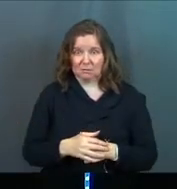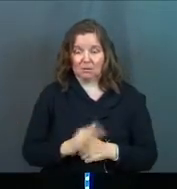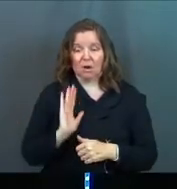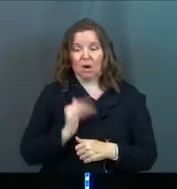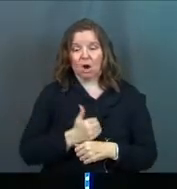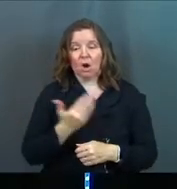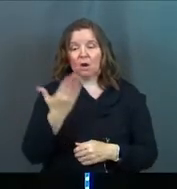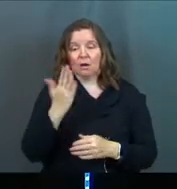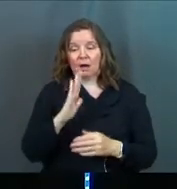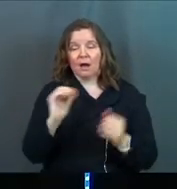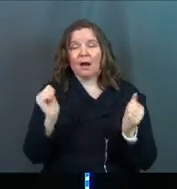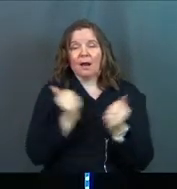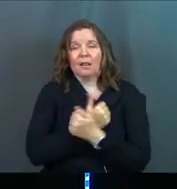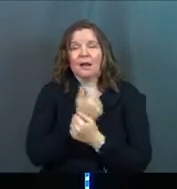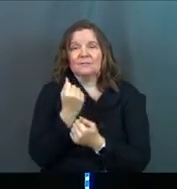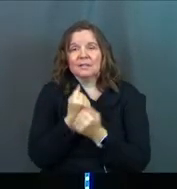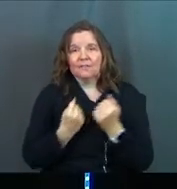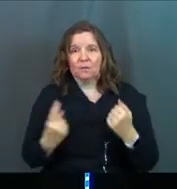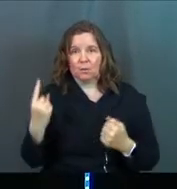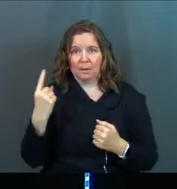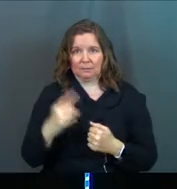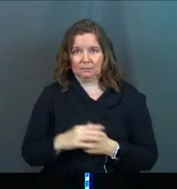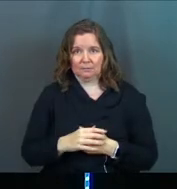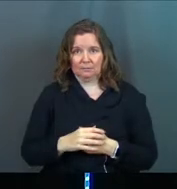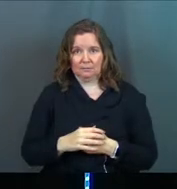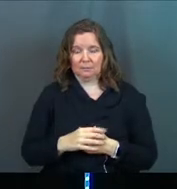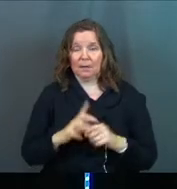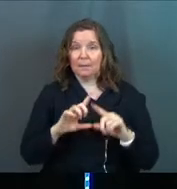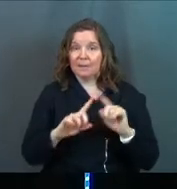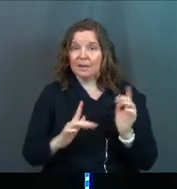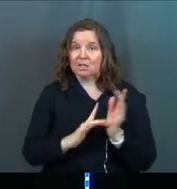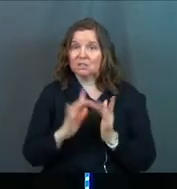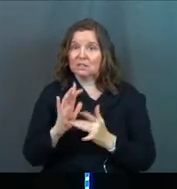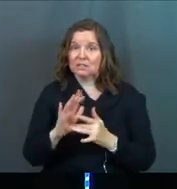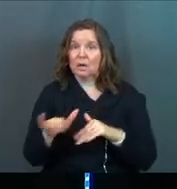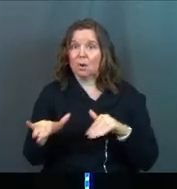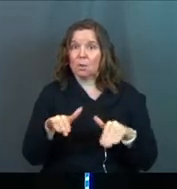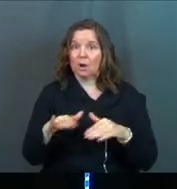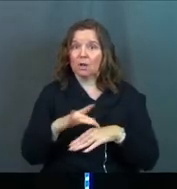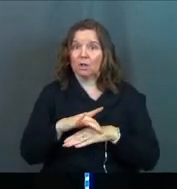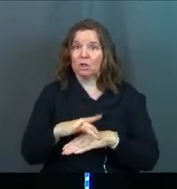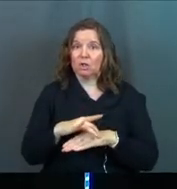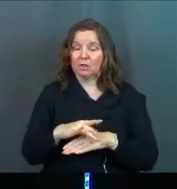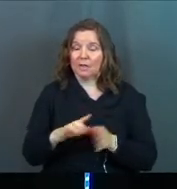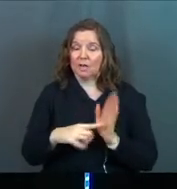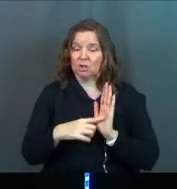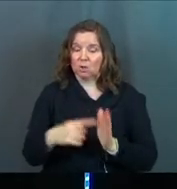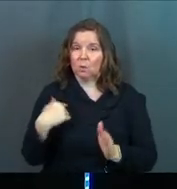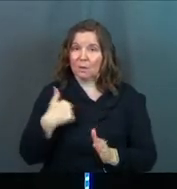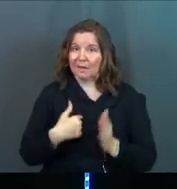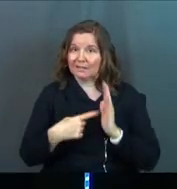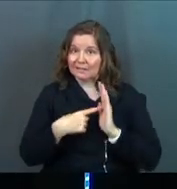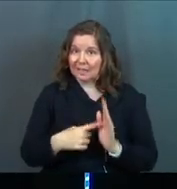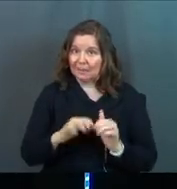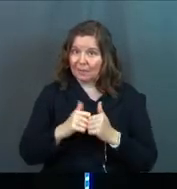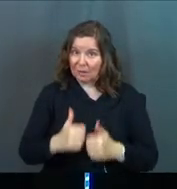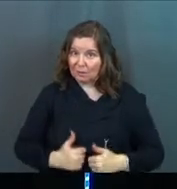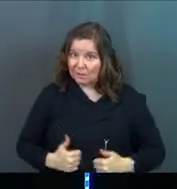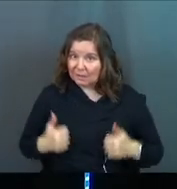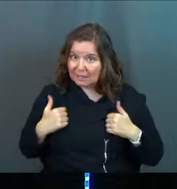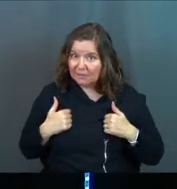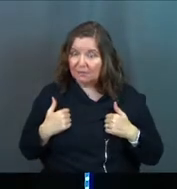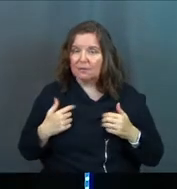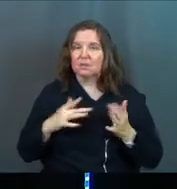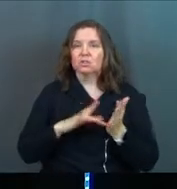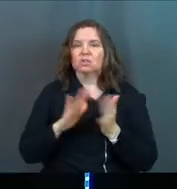Our God loves everyone. But as Jesus walked the earth and showed us an example of how to live,